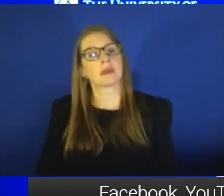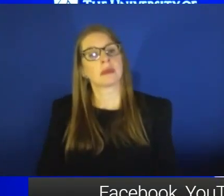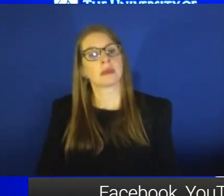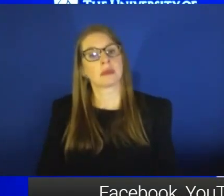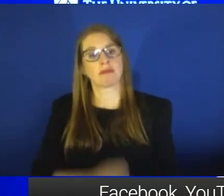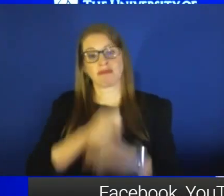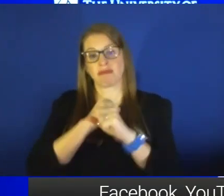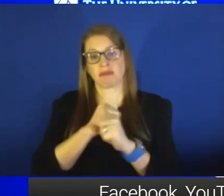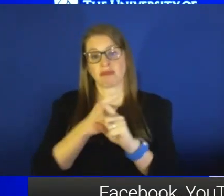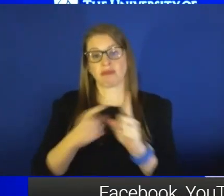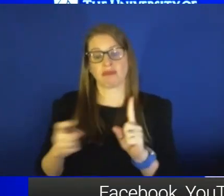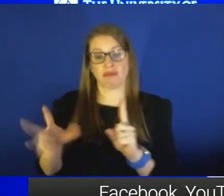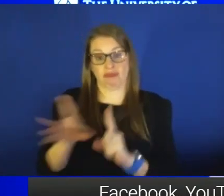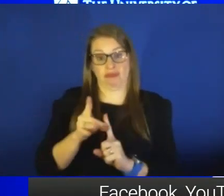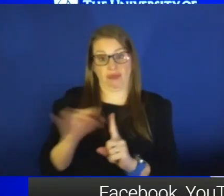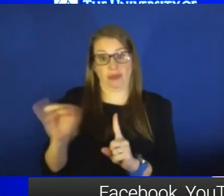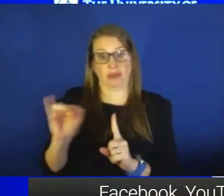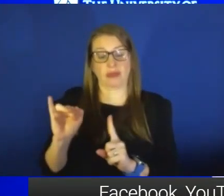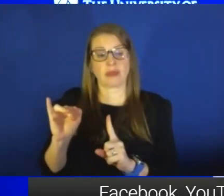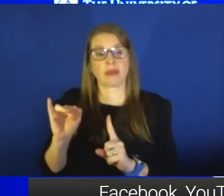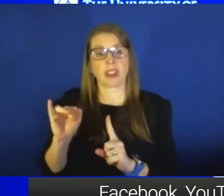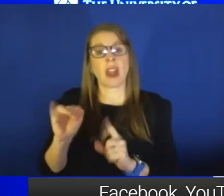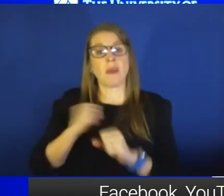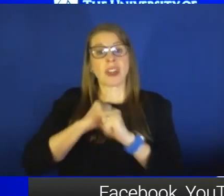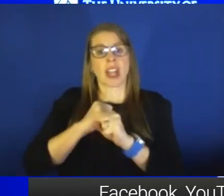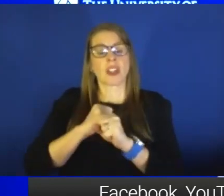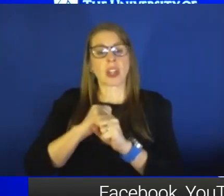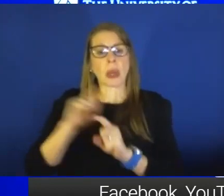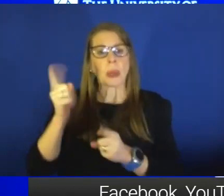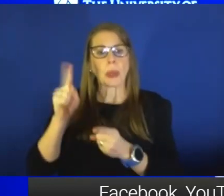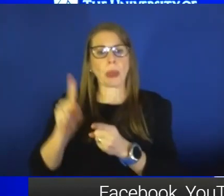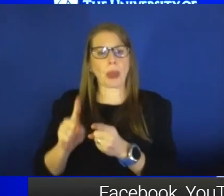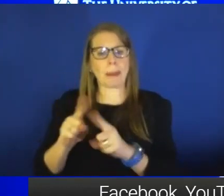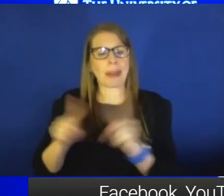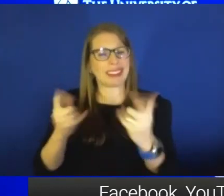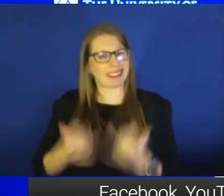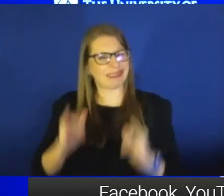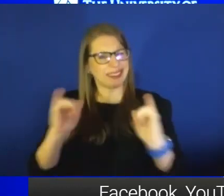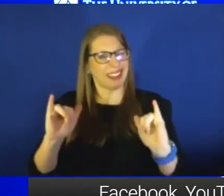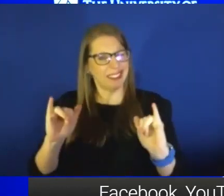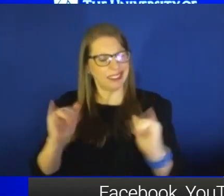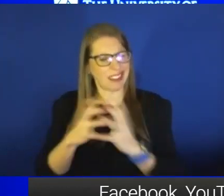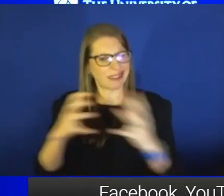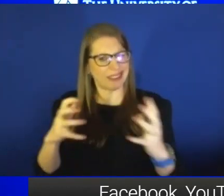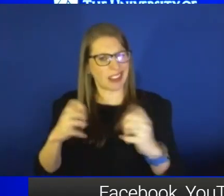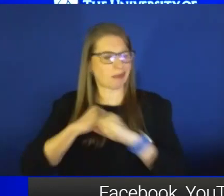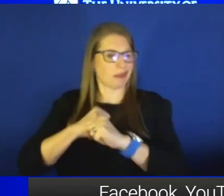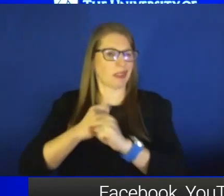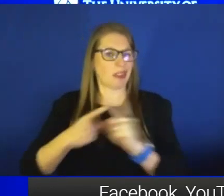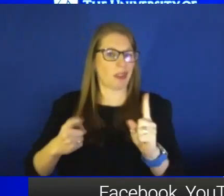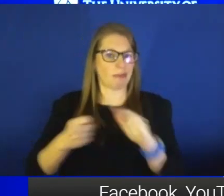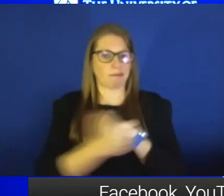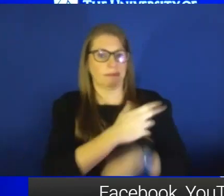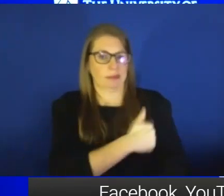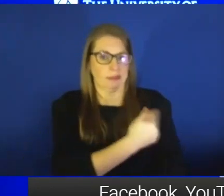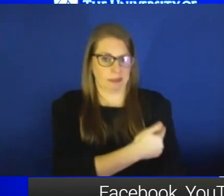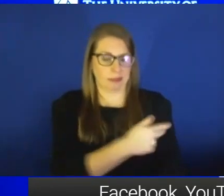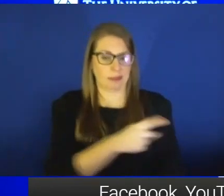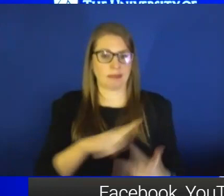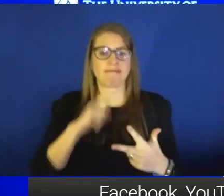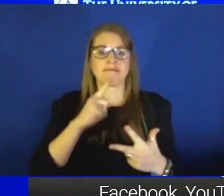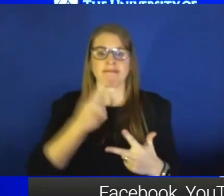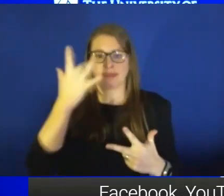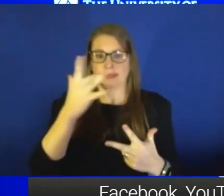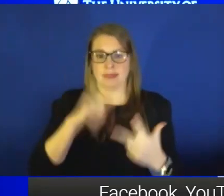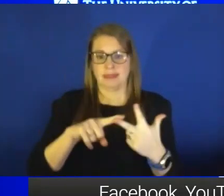infection does wane, but you do still have considerable protection against hospitalization, severe disease, and death,